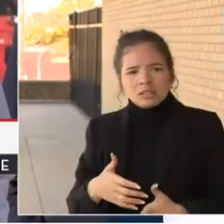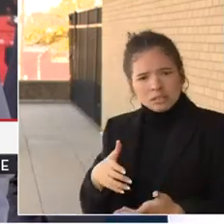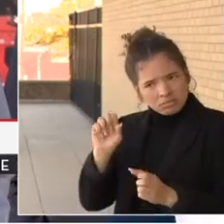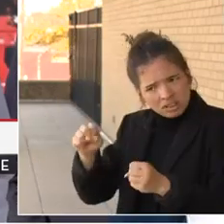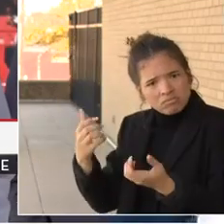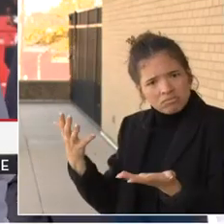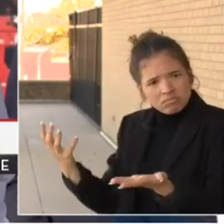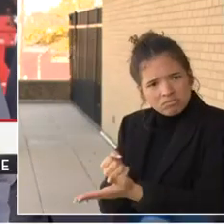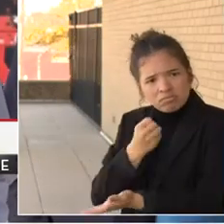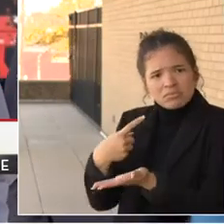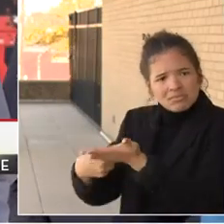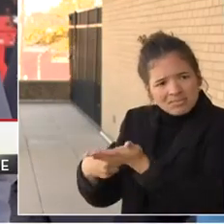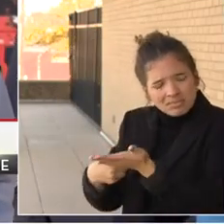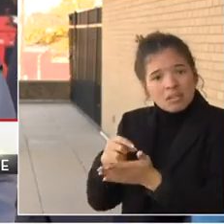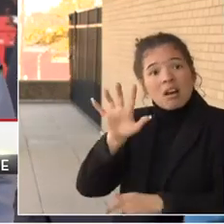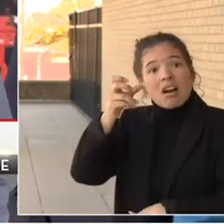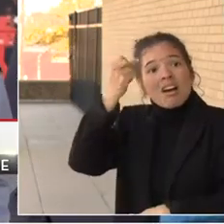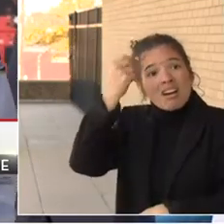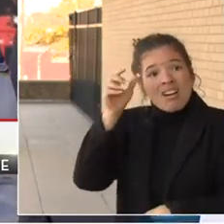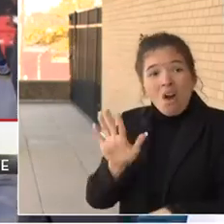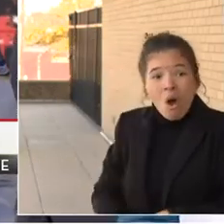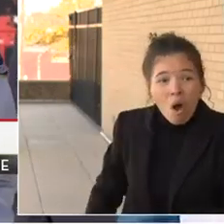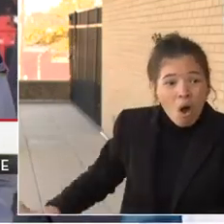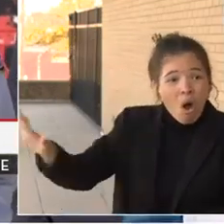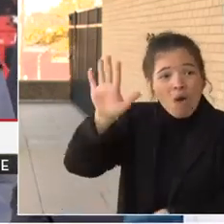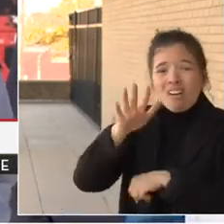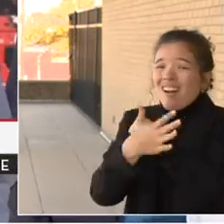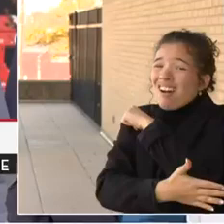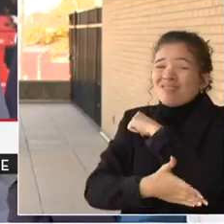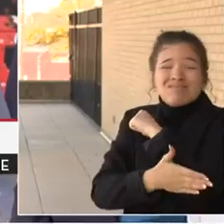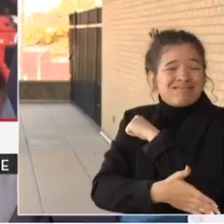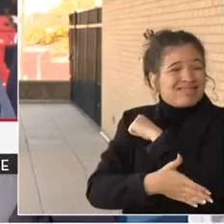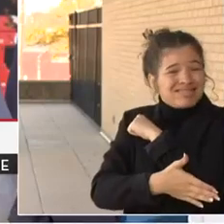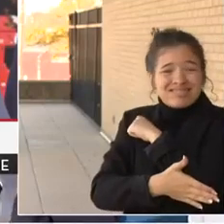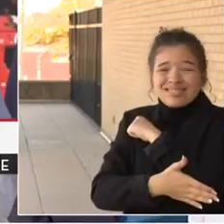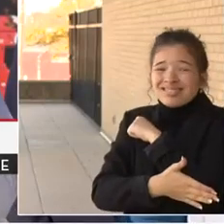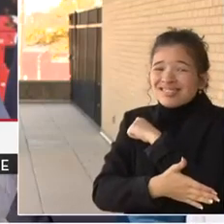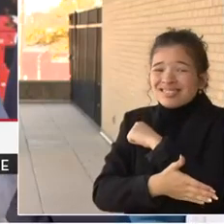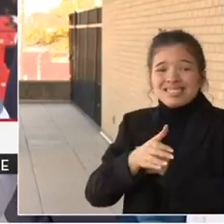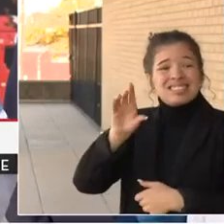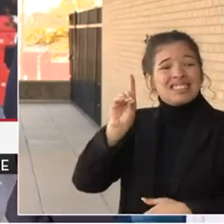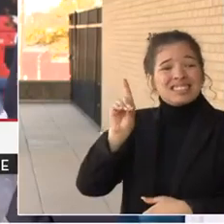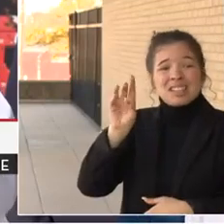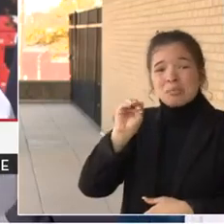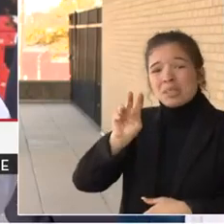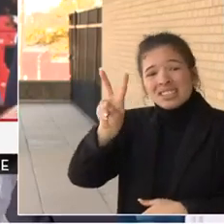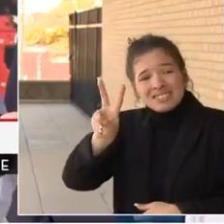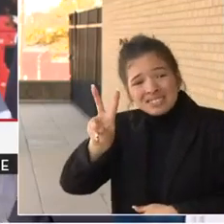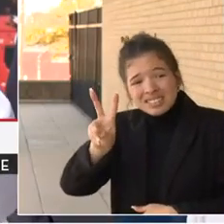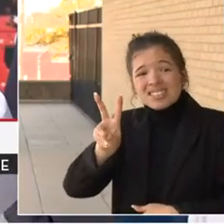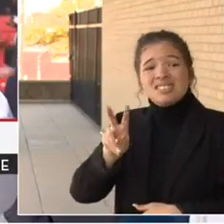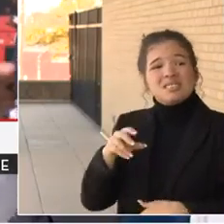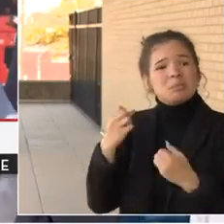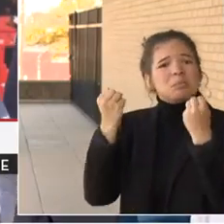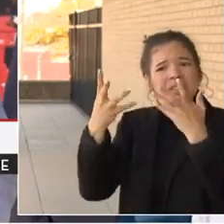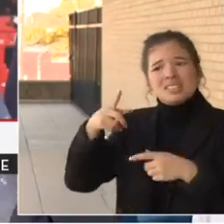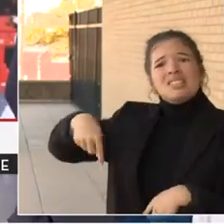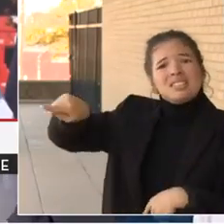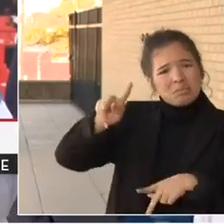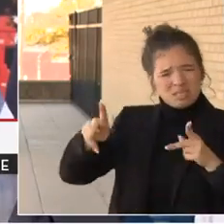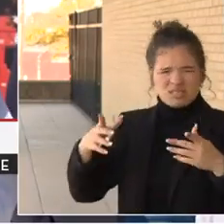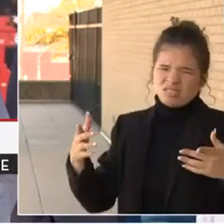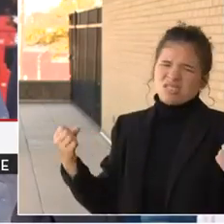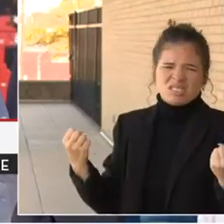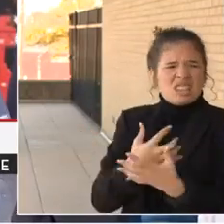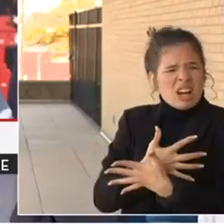across our nation right now. In every county surrounding Washington, D.C., there's a heightened perceived fear of crime in every jurisdiction